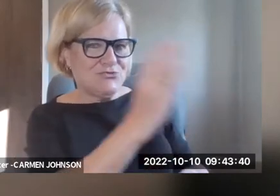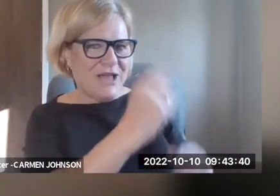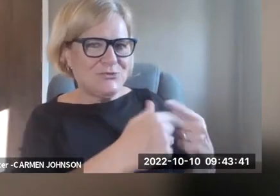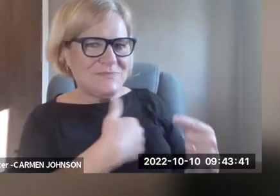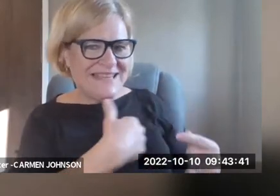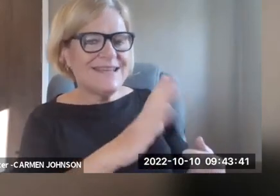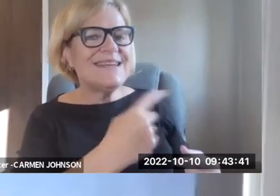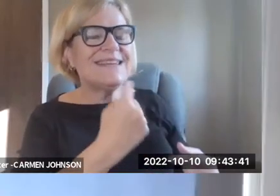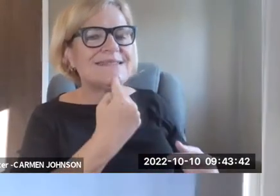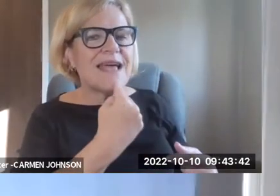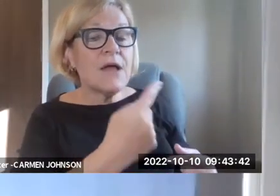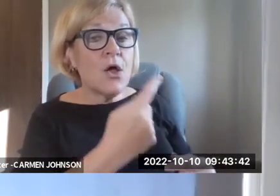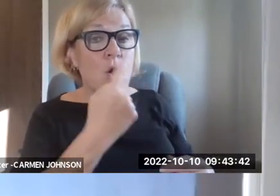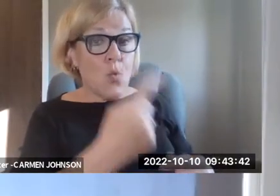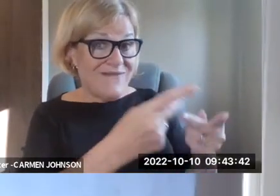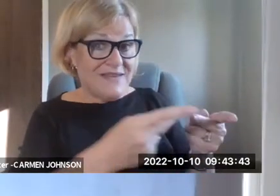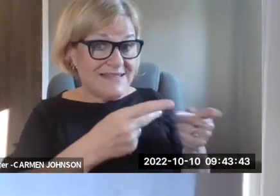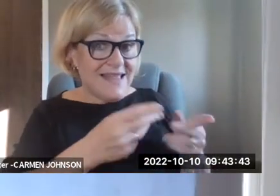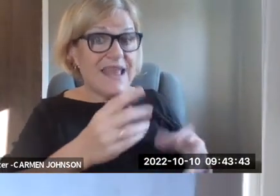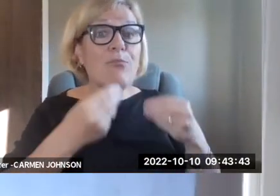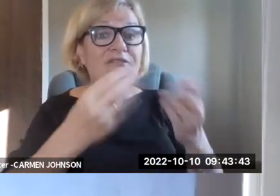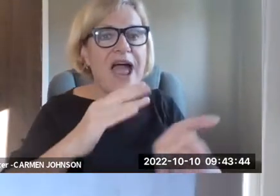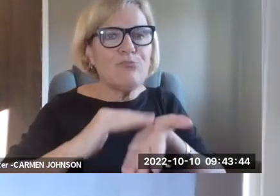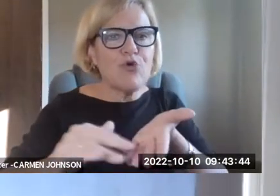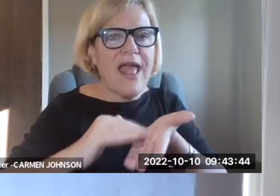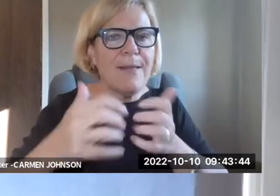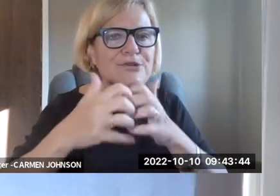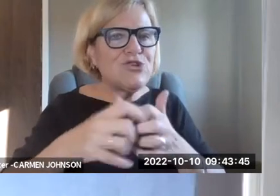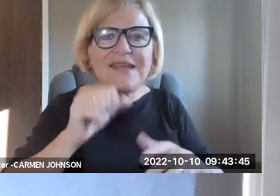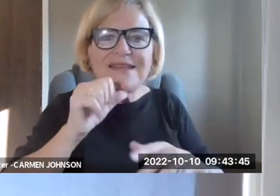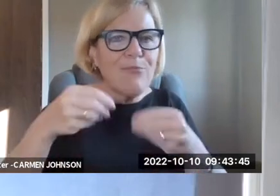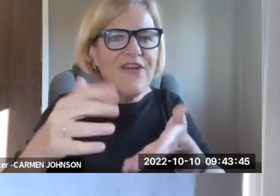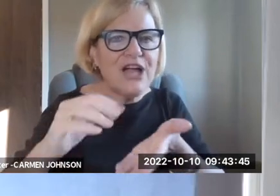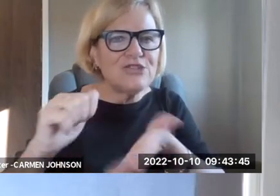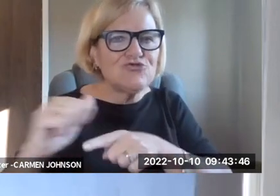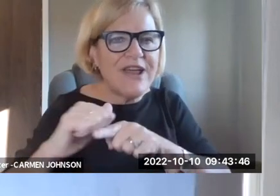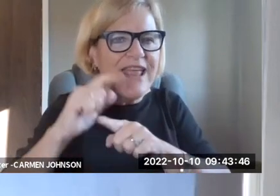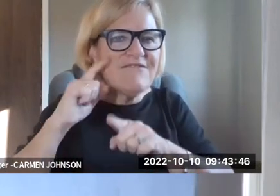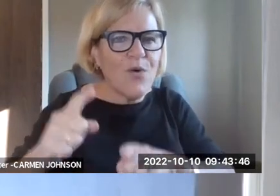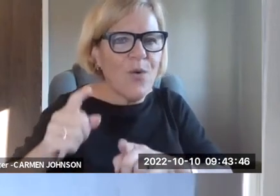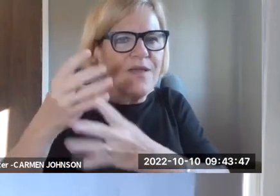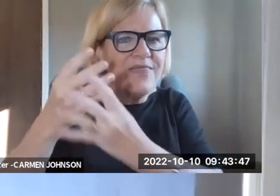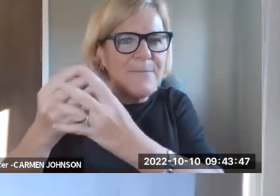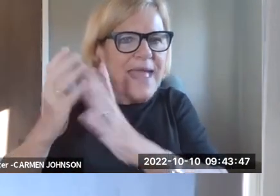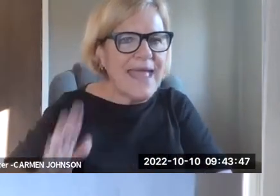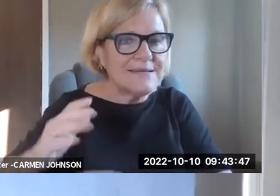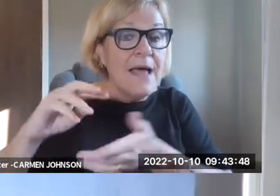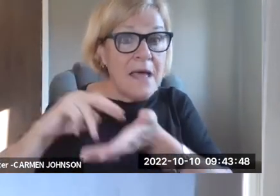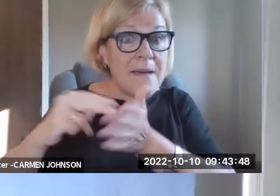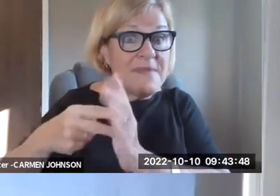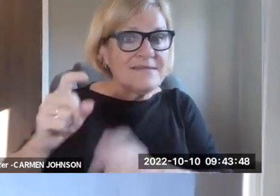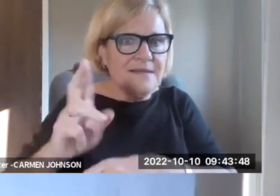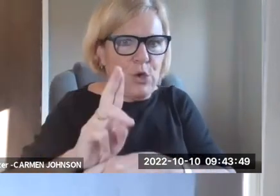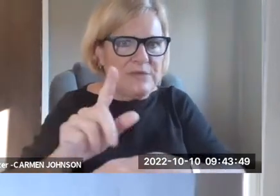yours. So just a quick note, I got a direct message question, um, saying that, uh, one facility had